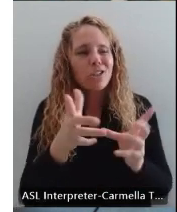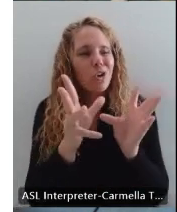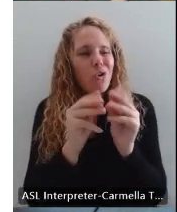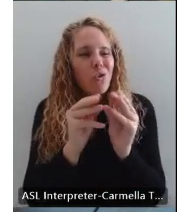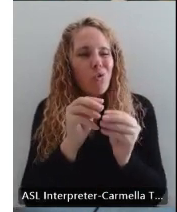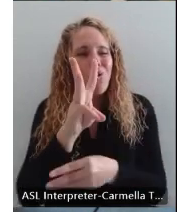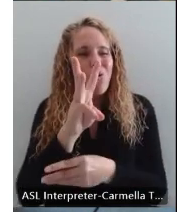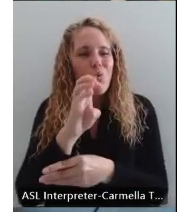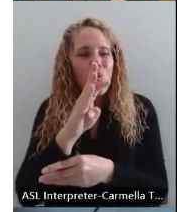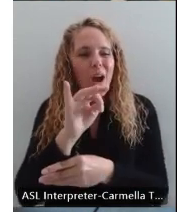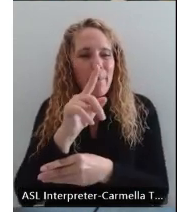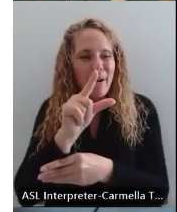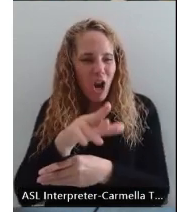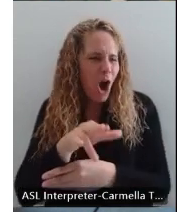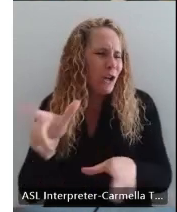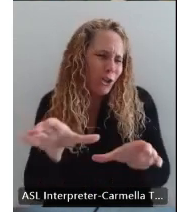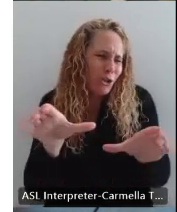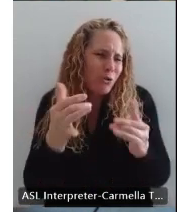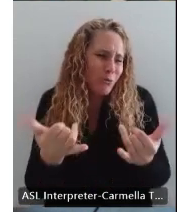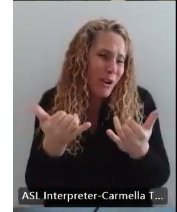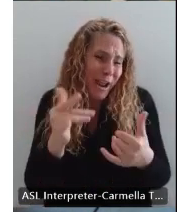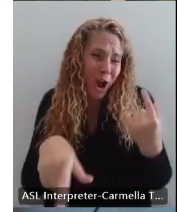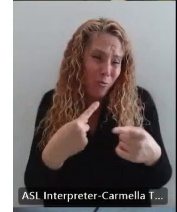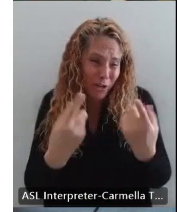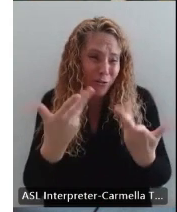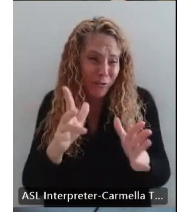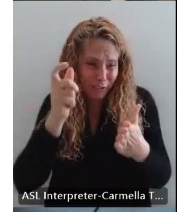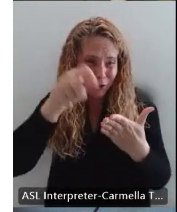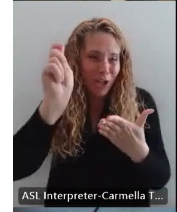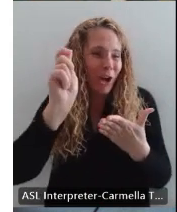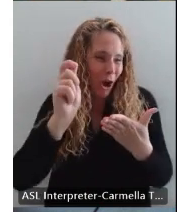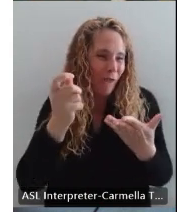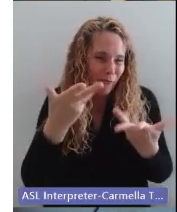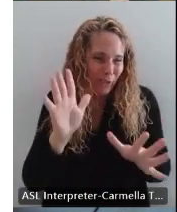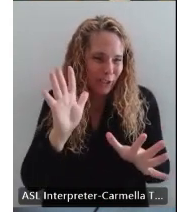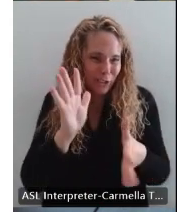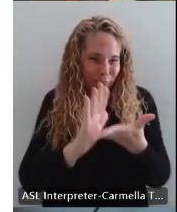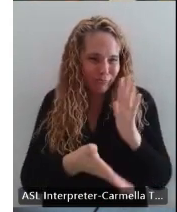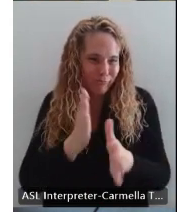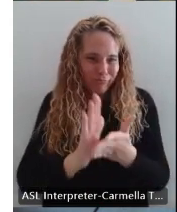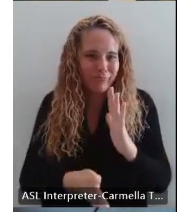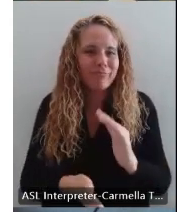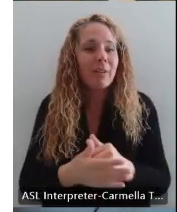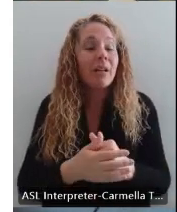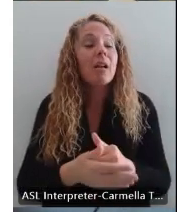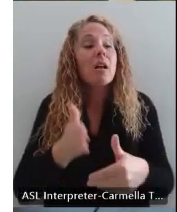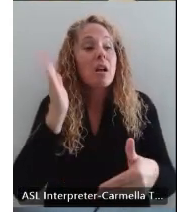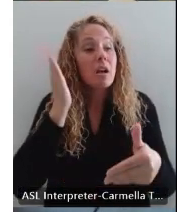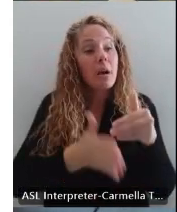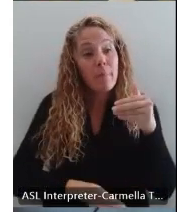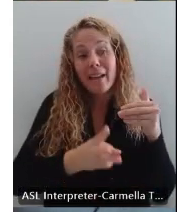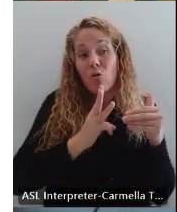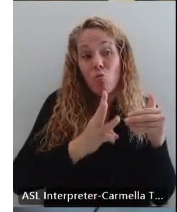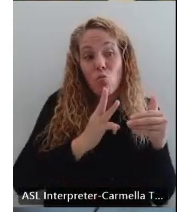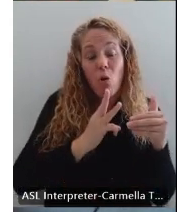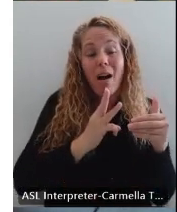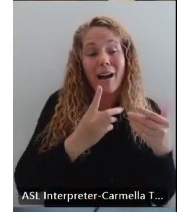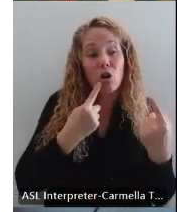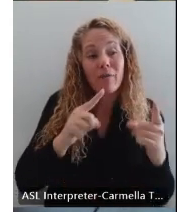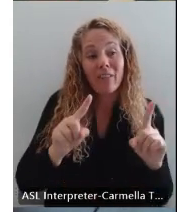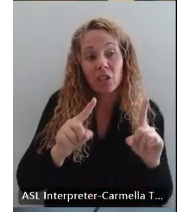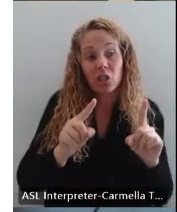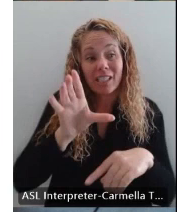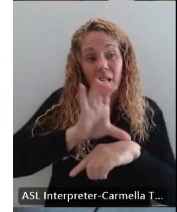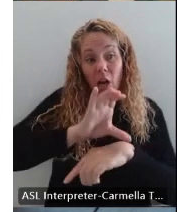you're doing right now. So once you're done with this, you can check that off your list. Complete a water efficiency consultation.